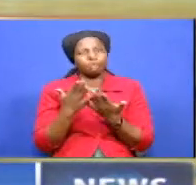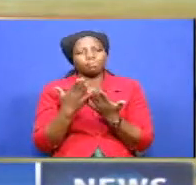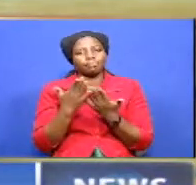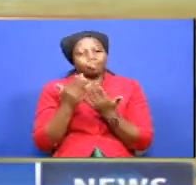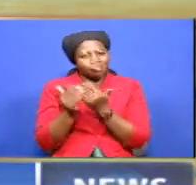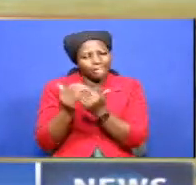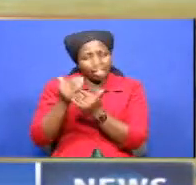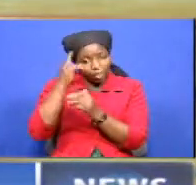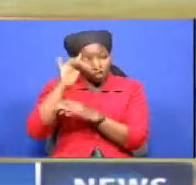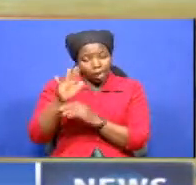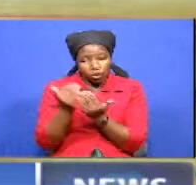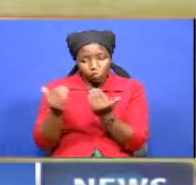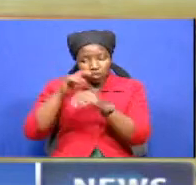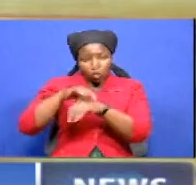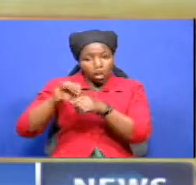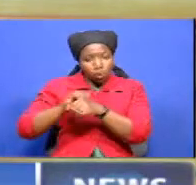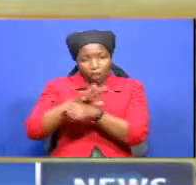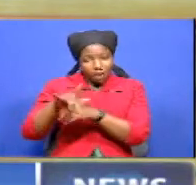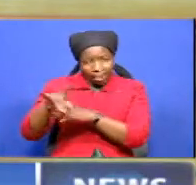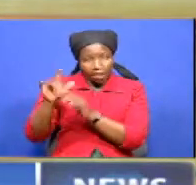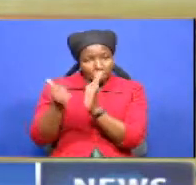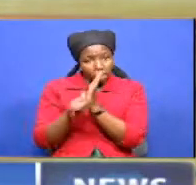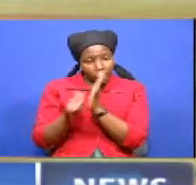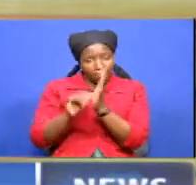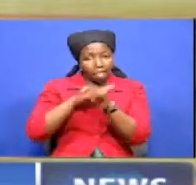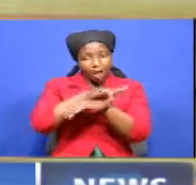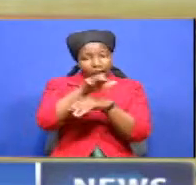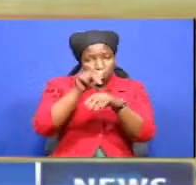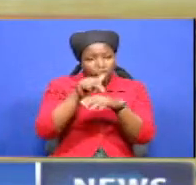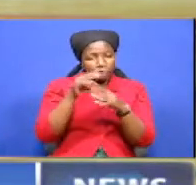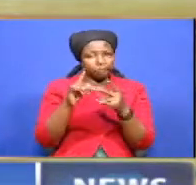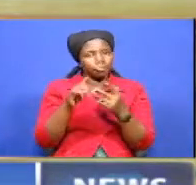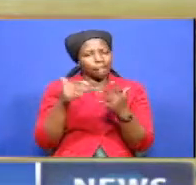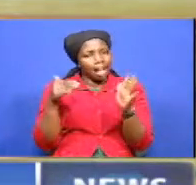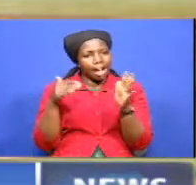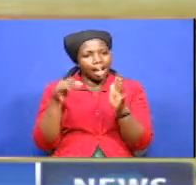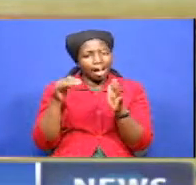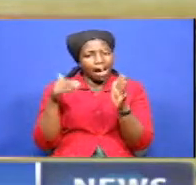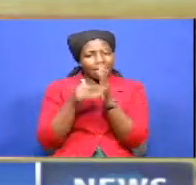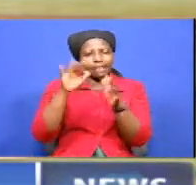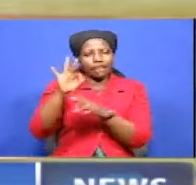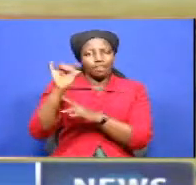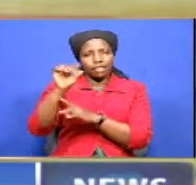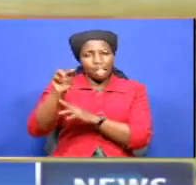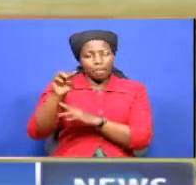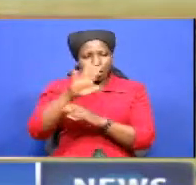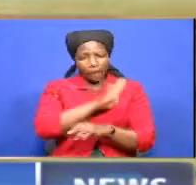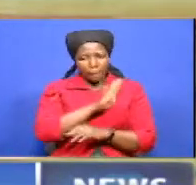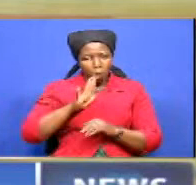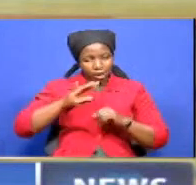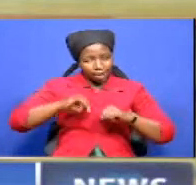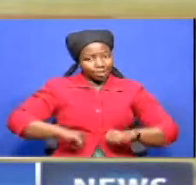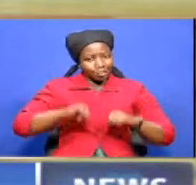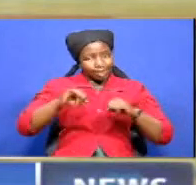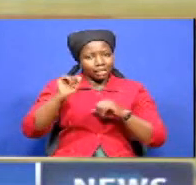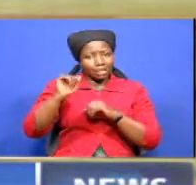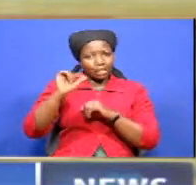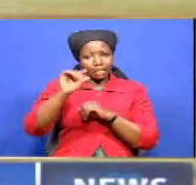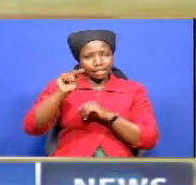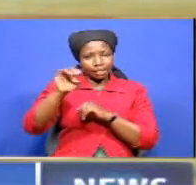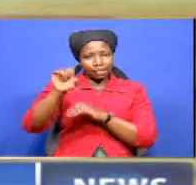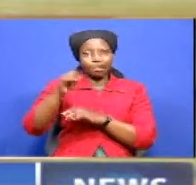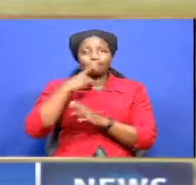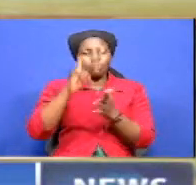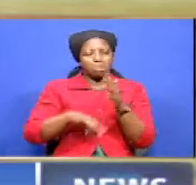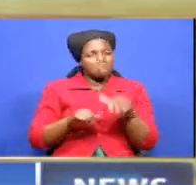children during the coronavirus pandemic national anti-female mutilation board chair agnes pareo says the